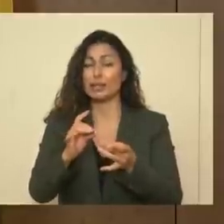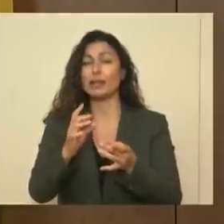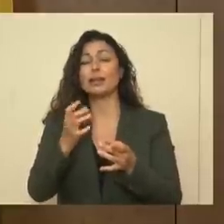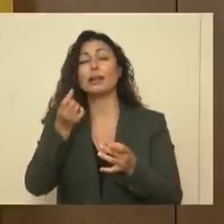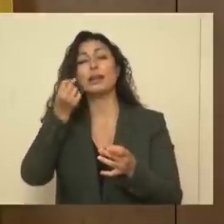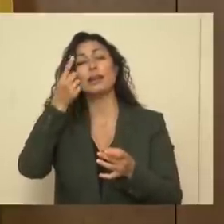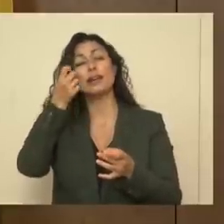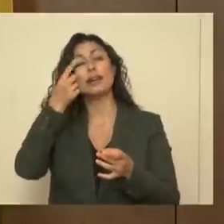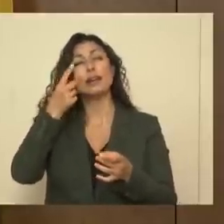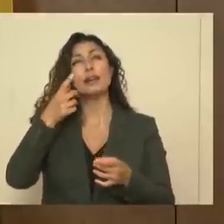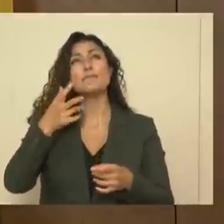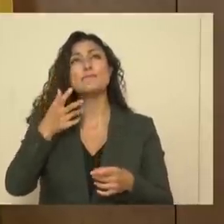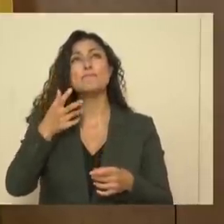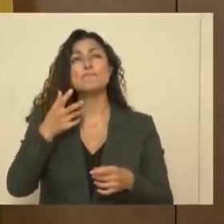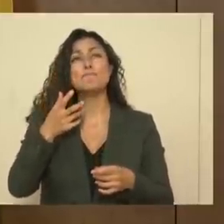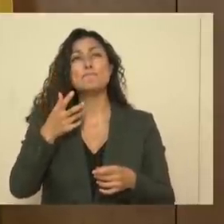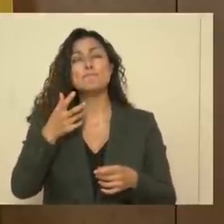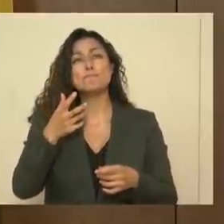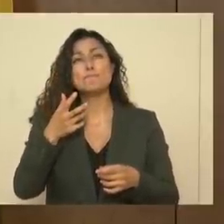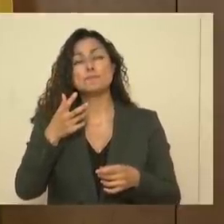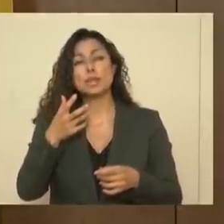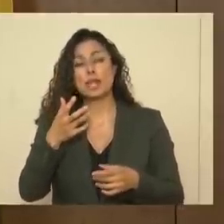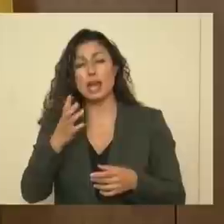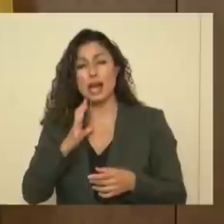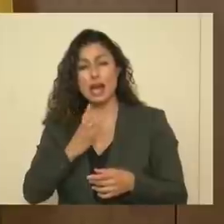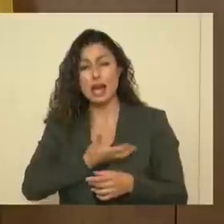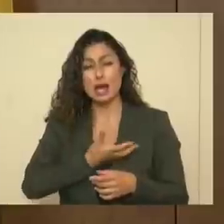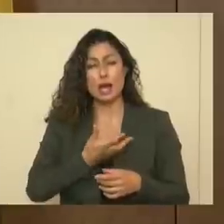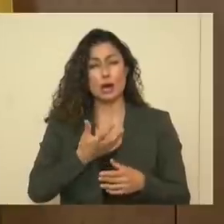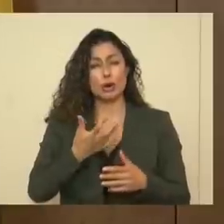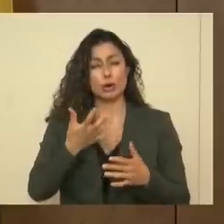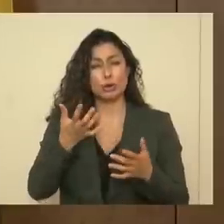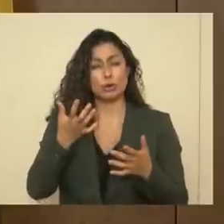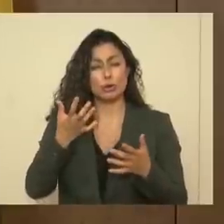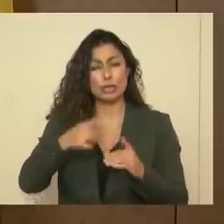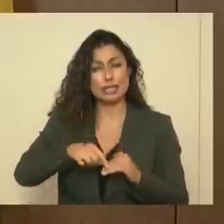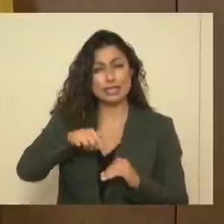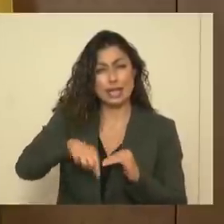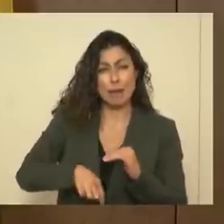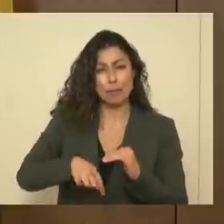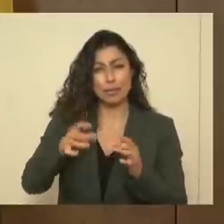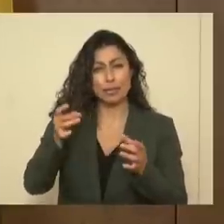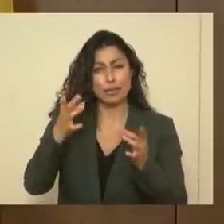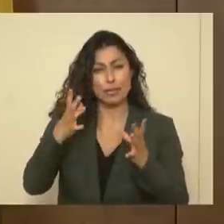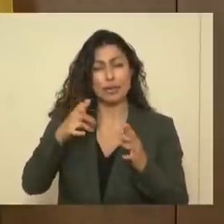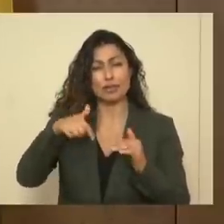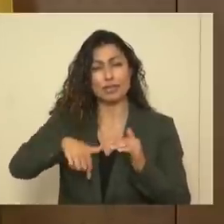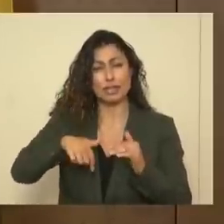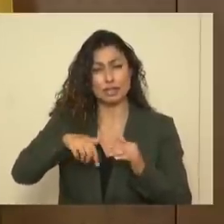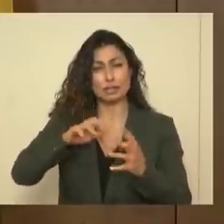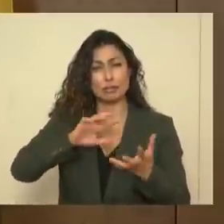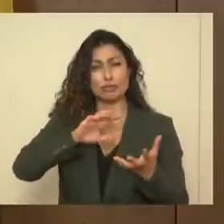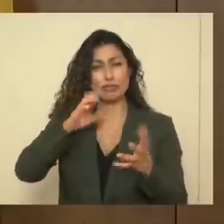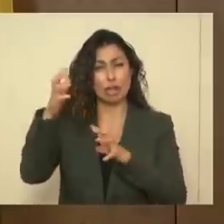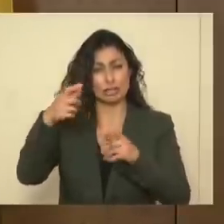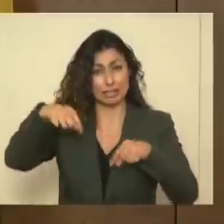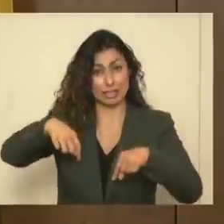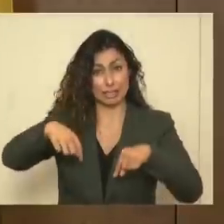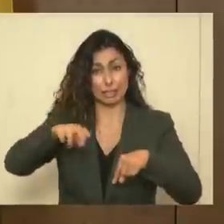Given the depth of this crisis in the United States,